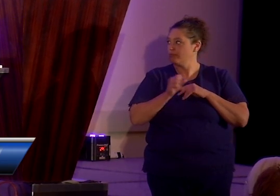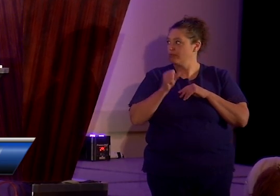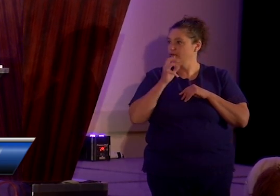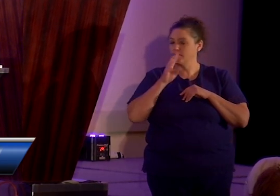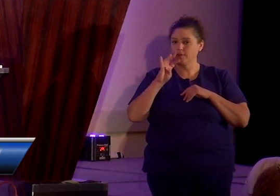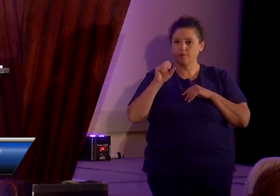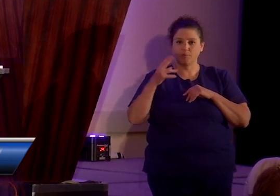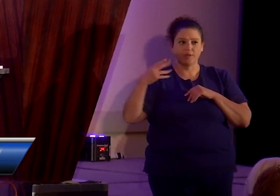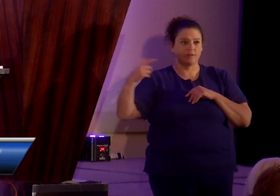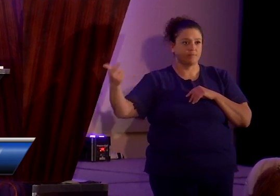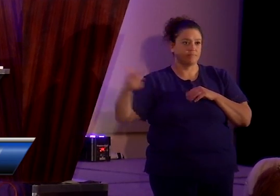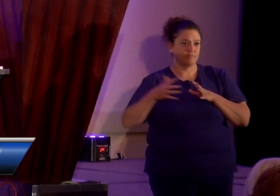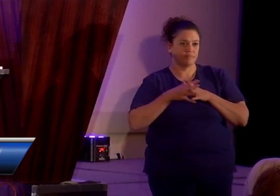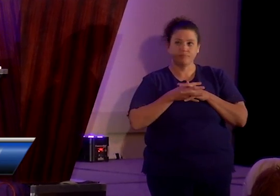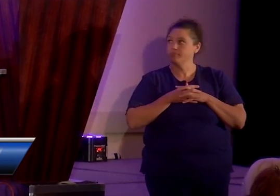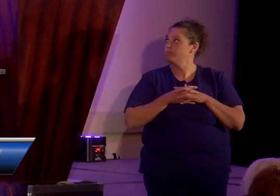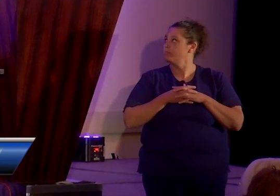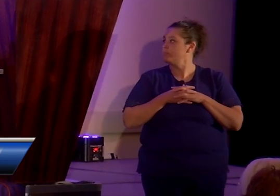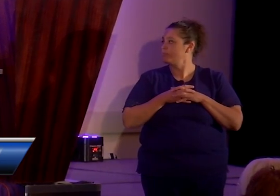I've been hugging everybody, ma'am. Yay.